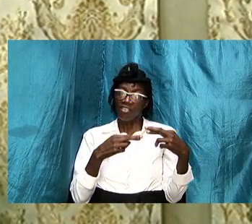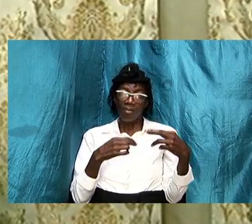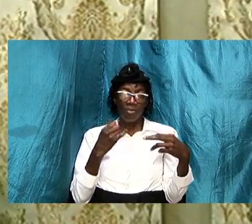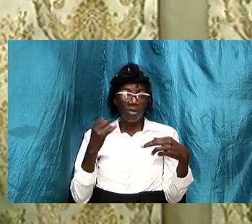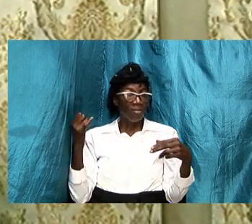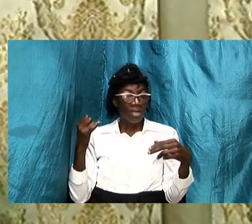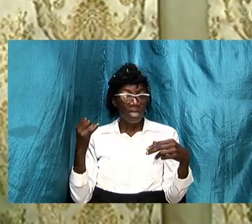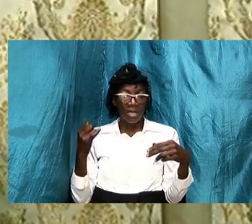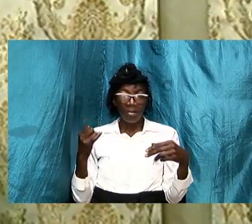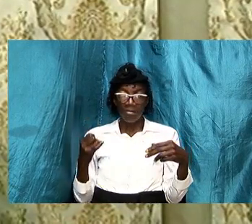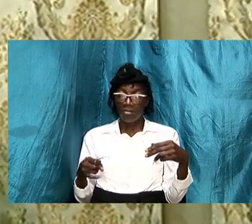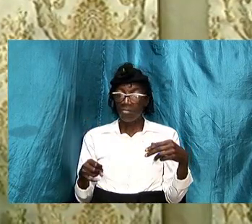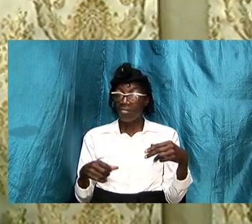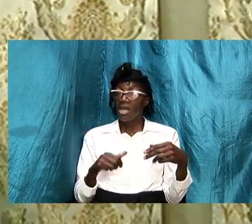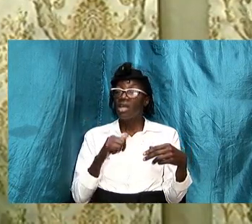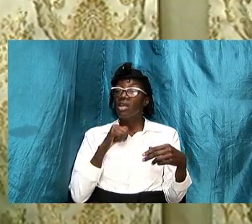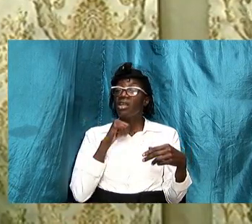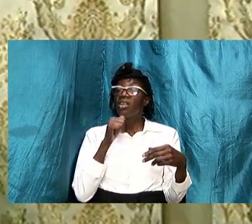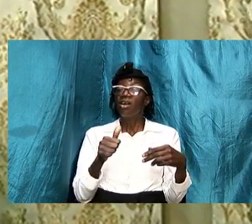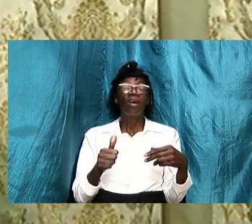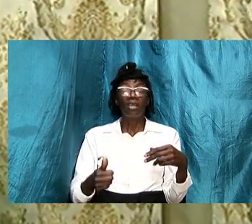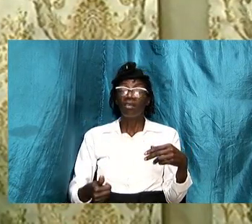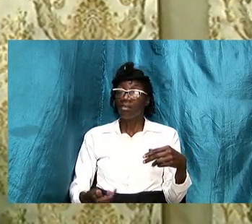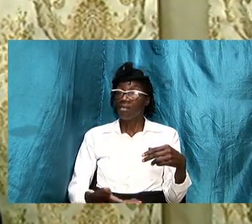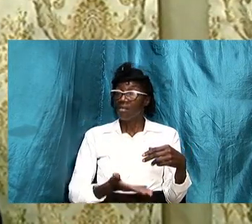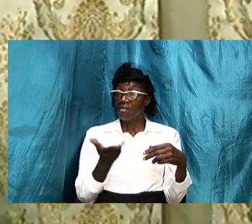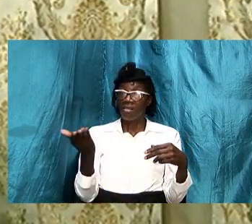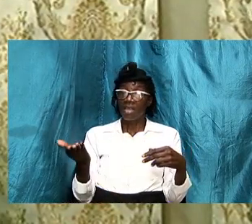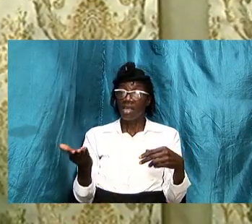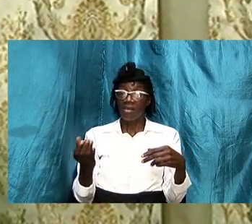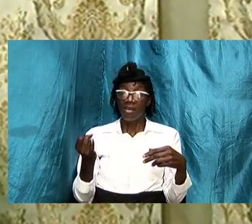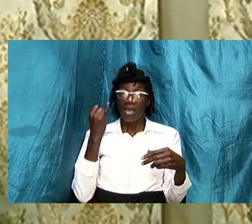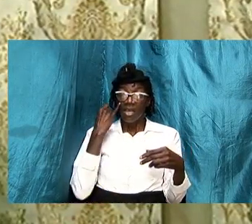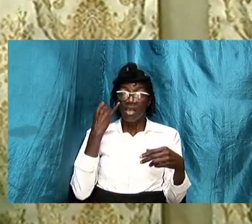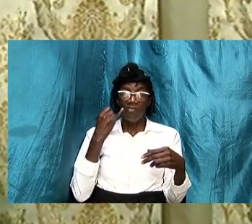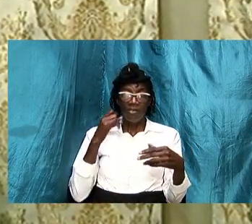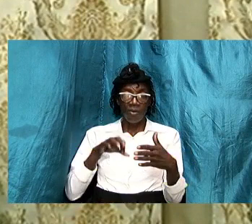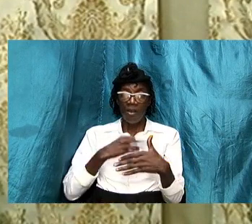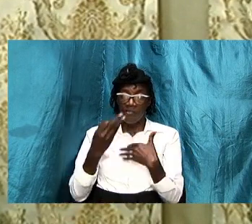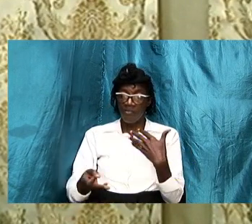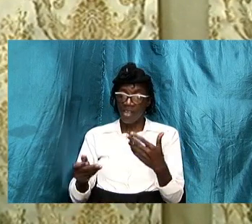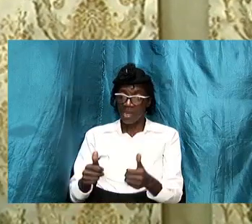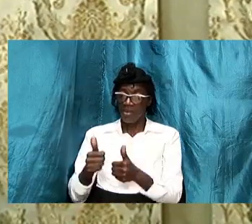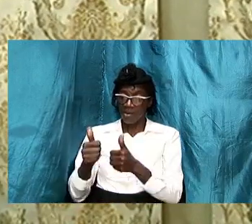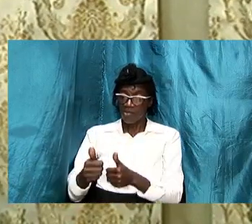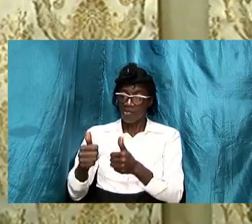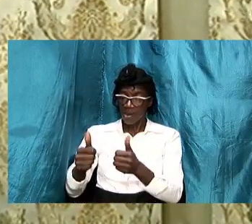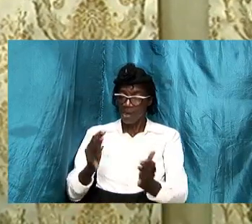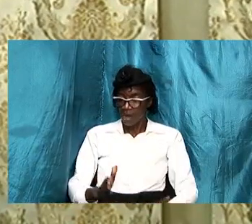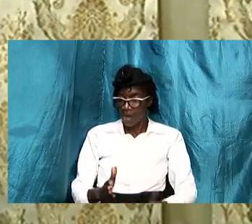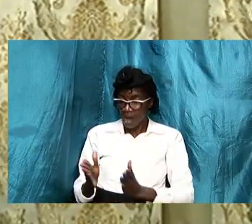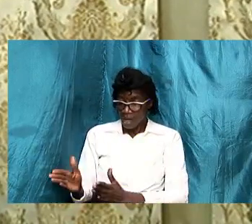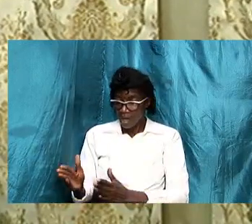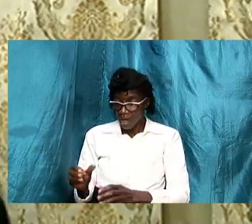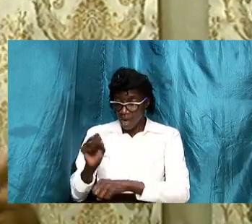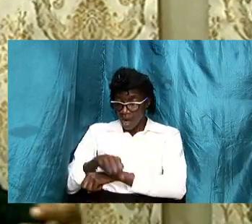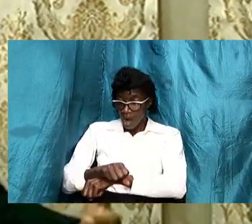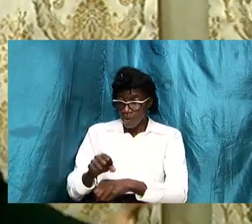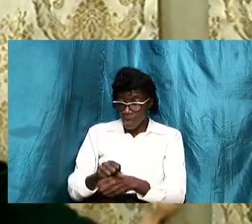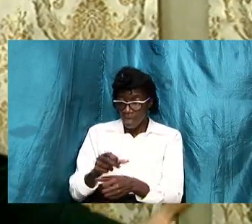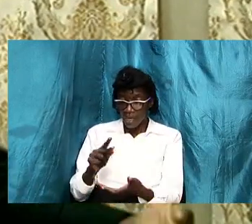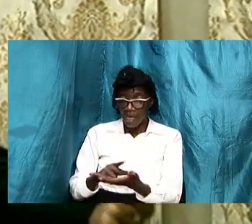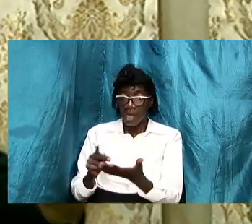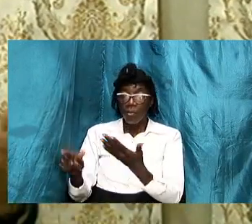dream if we fail to follow the order and work in the program and